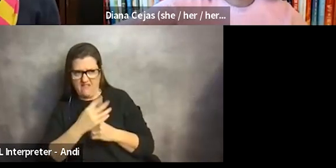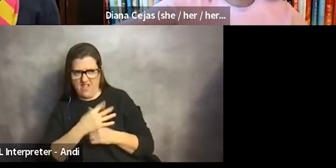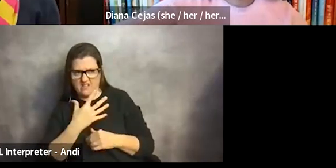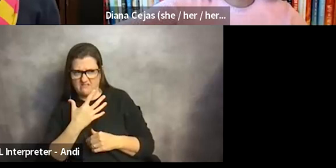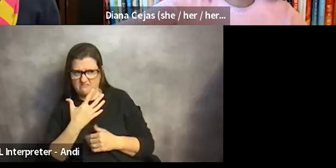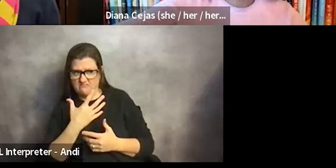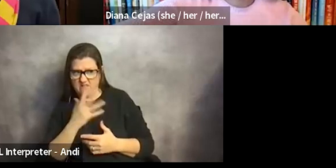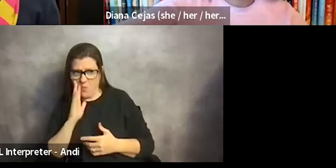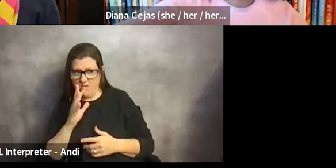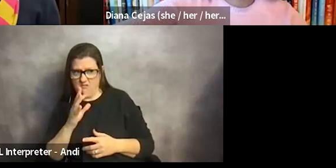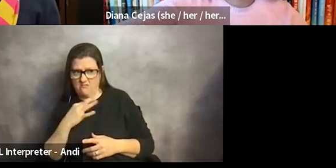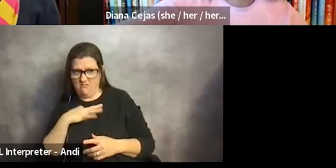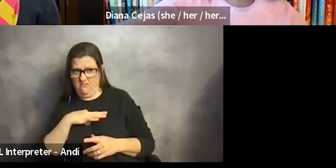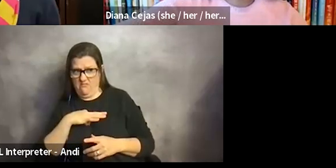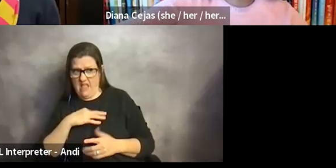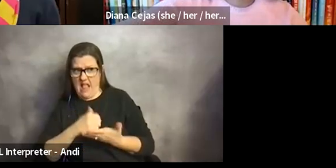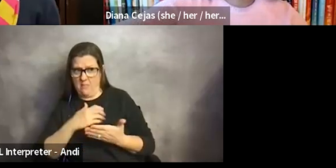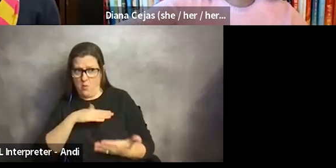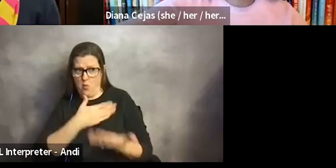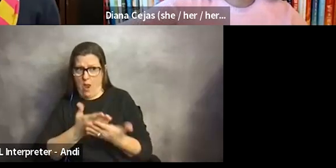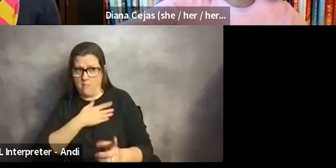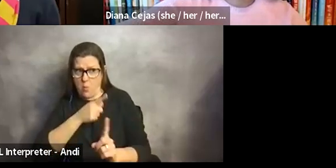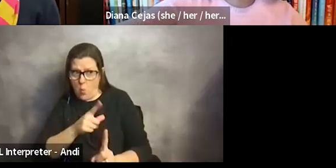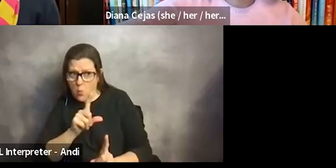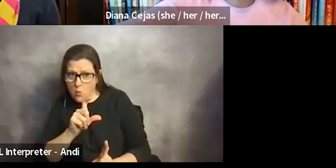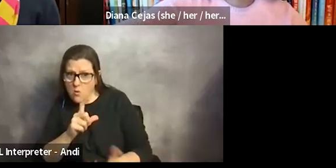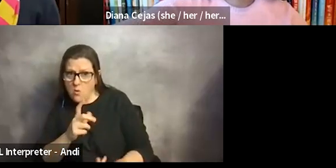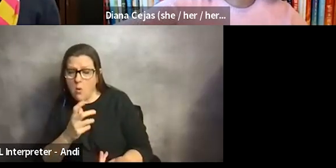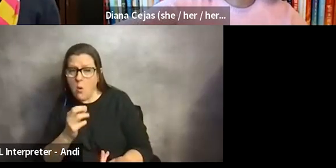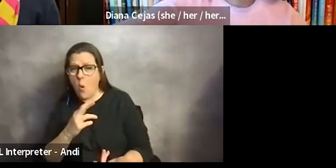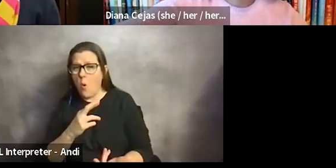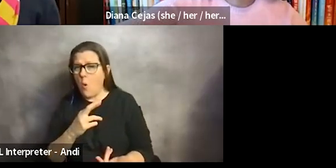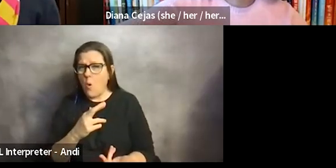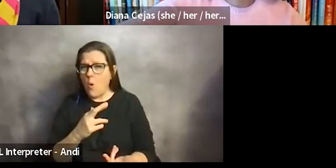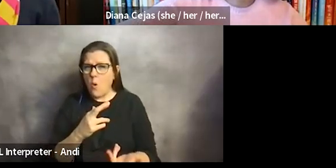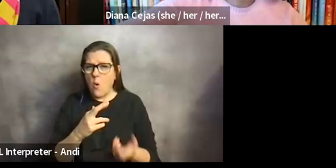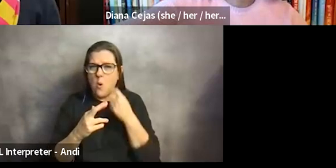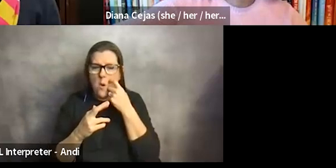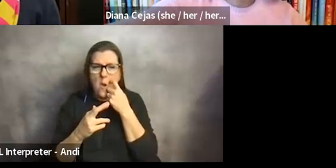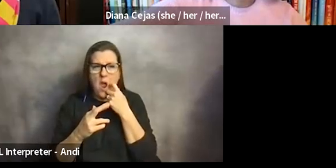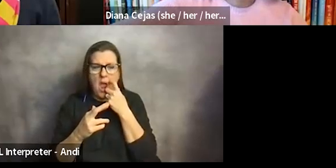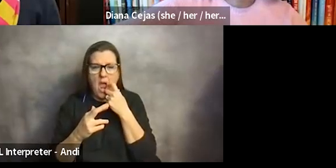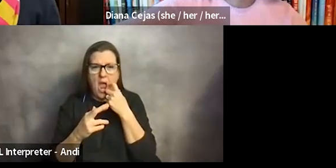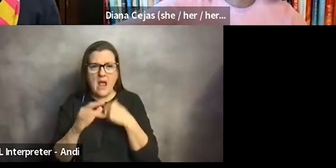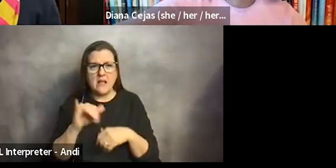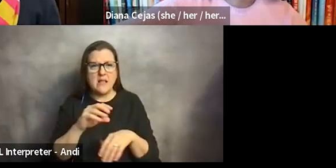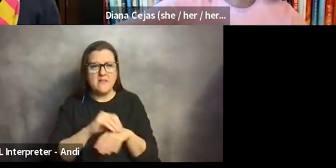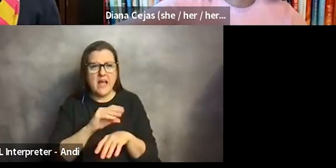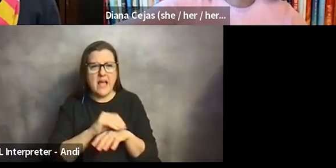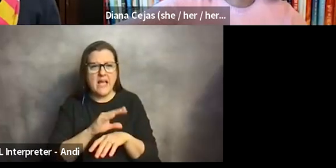going to help me get to where I need to be? Or, is it advice that maybe is just